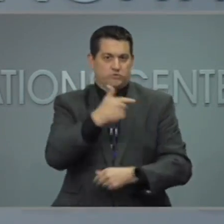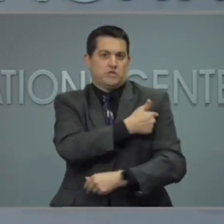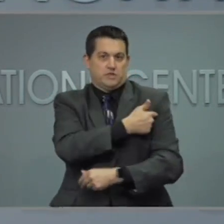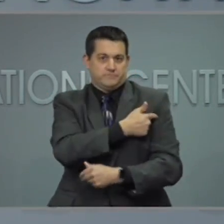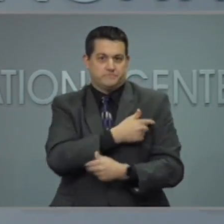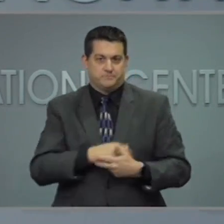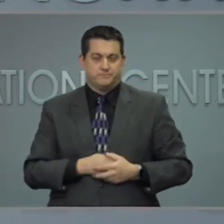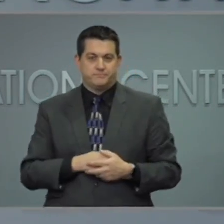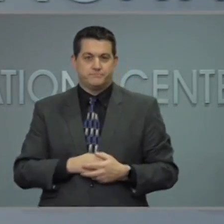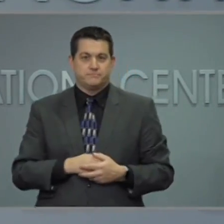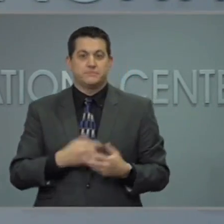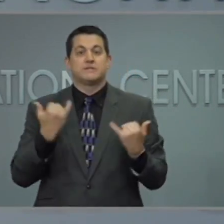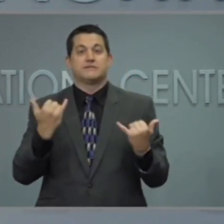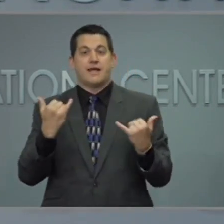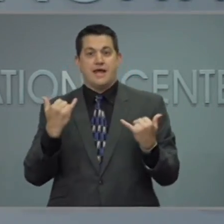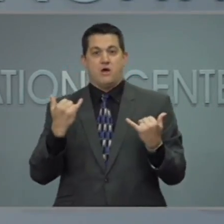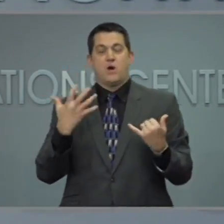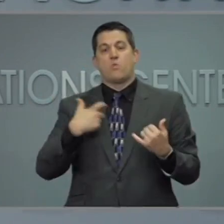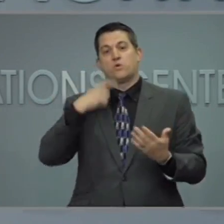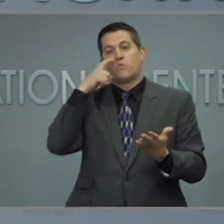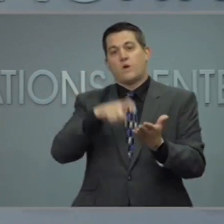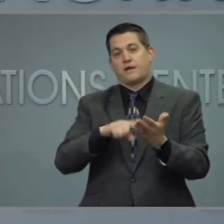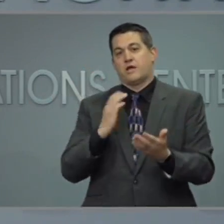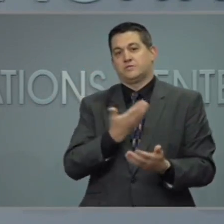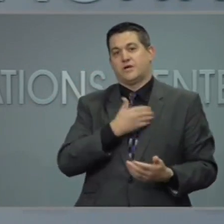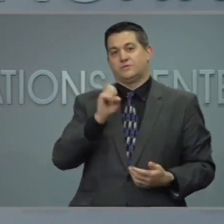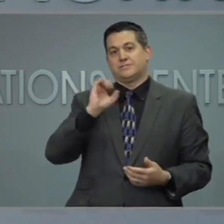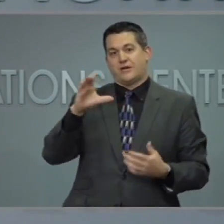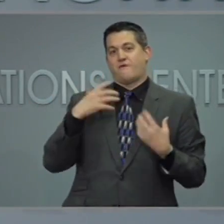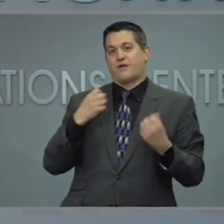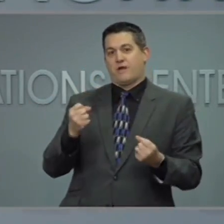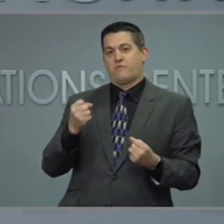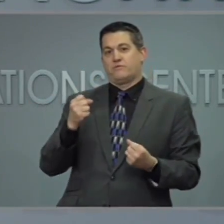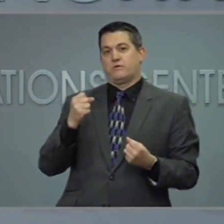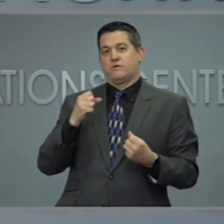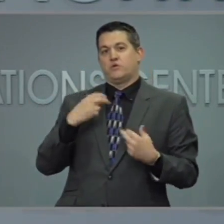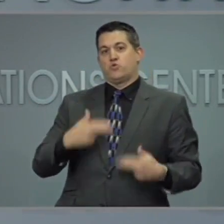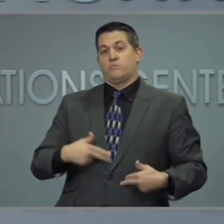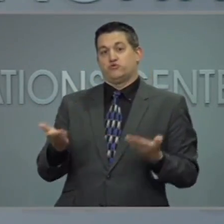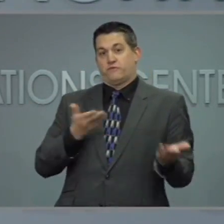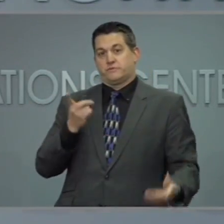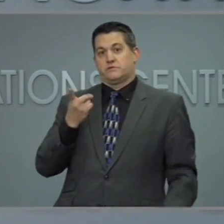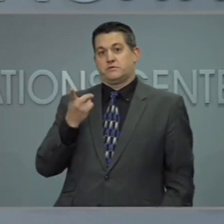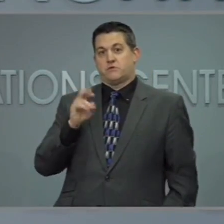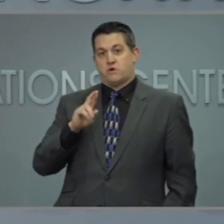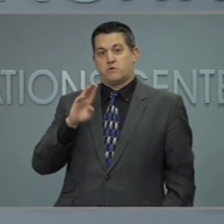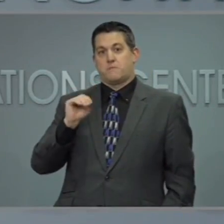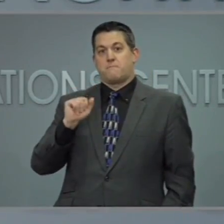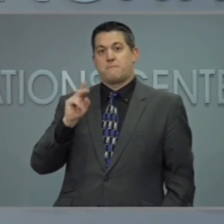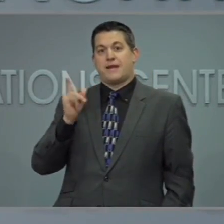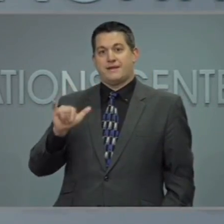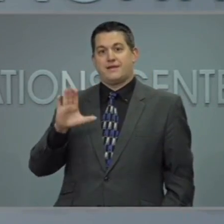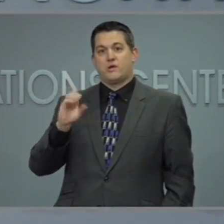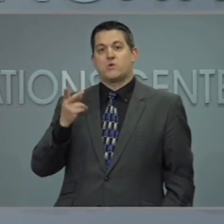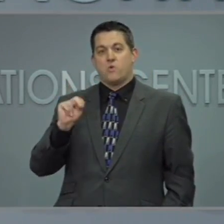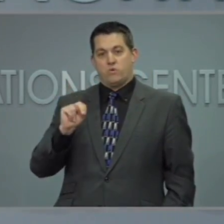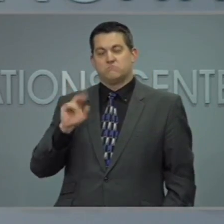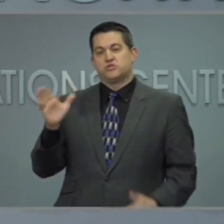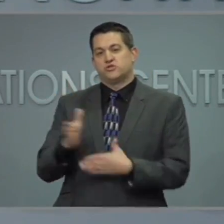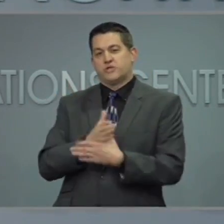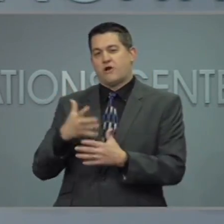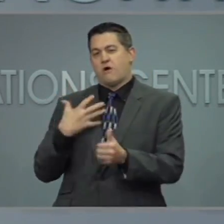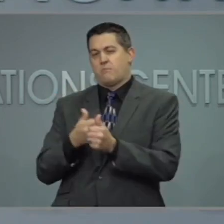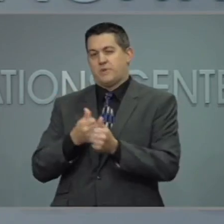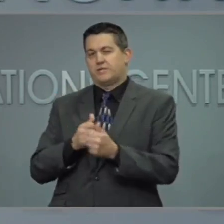At this time, I'm going to recognize our Secretary of Health and Human Services, Dr. Mandy Cohen, to share an update on